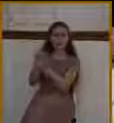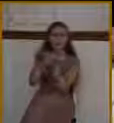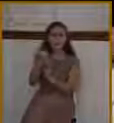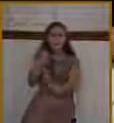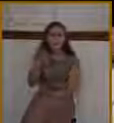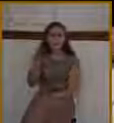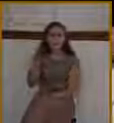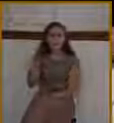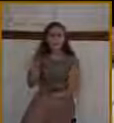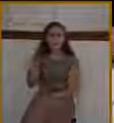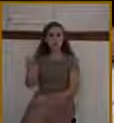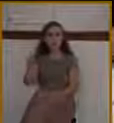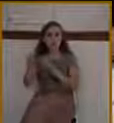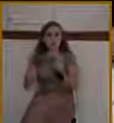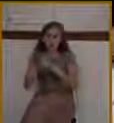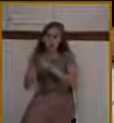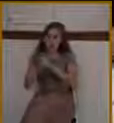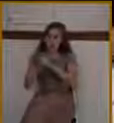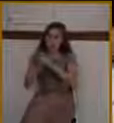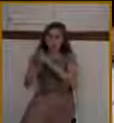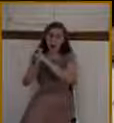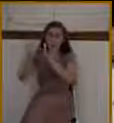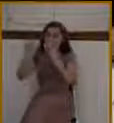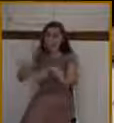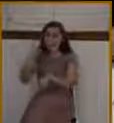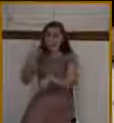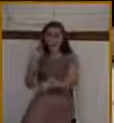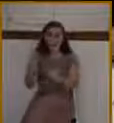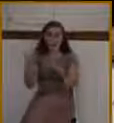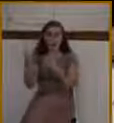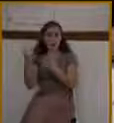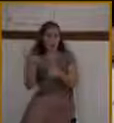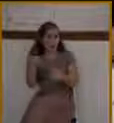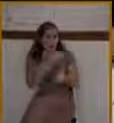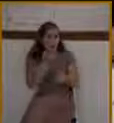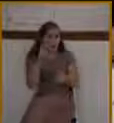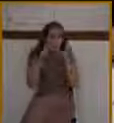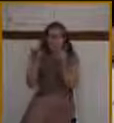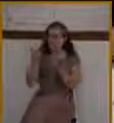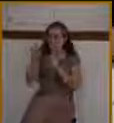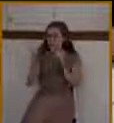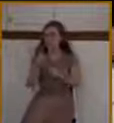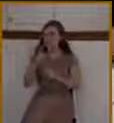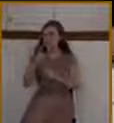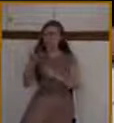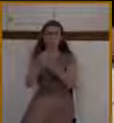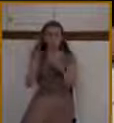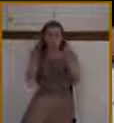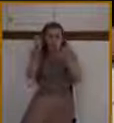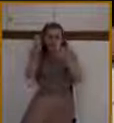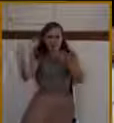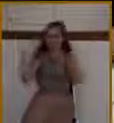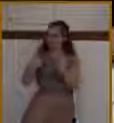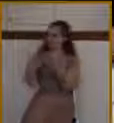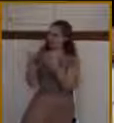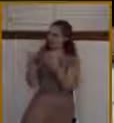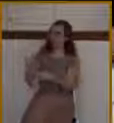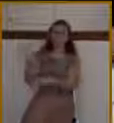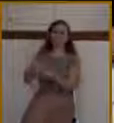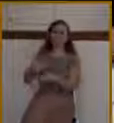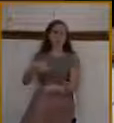You know, people were running out. They were hearing others saying, Hosanna. And they would run out, and they would get a part of it.